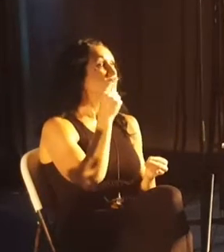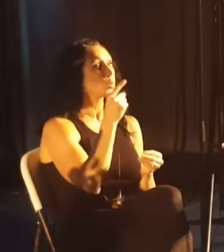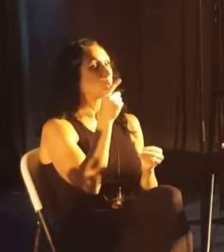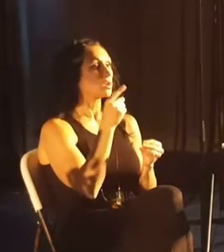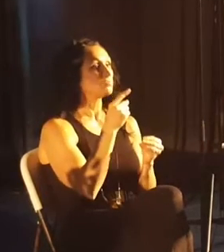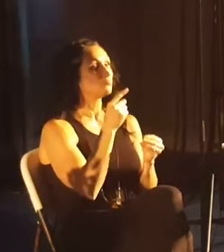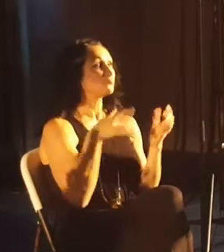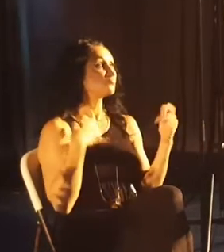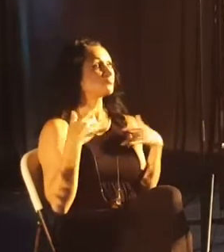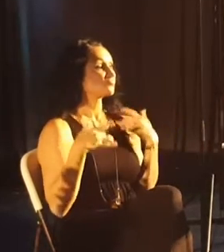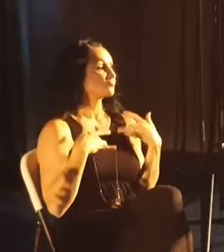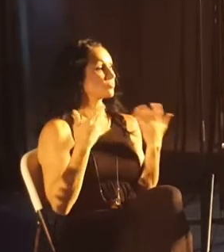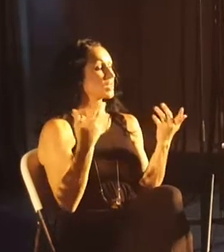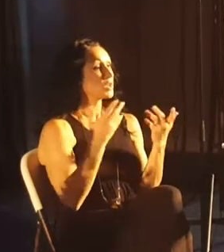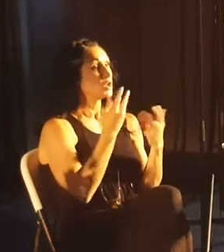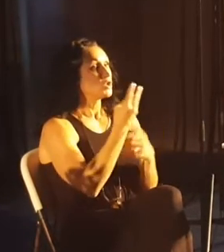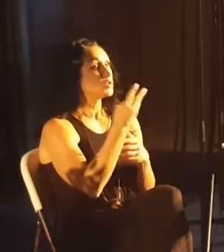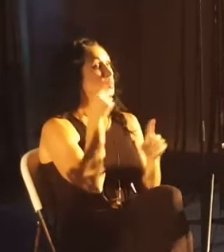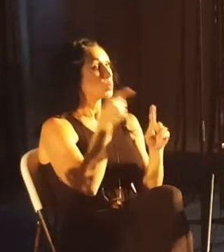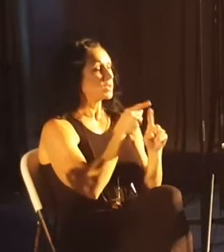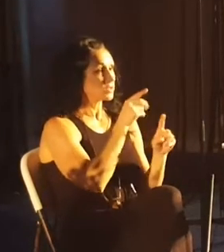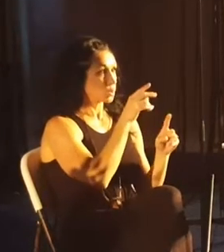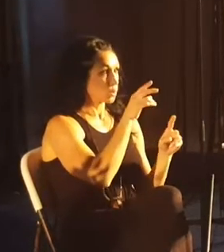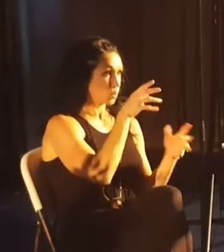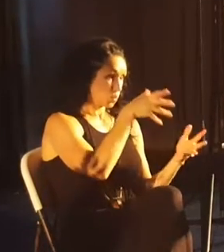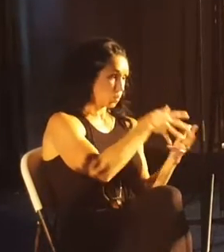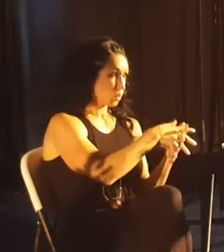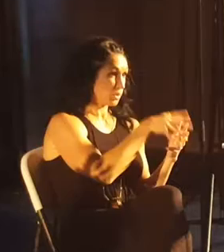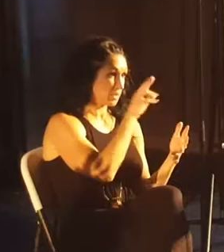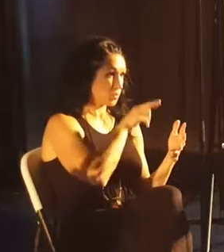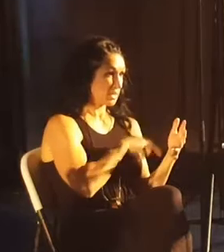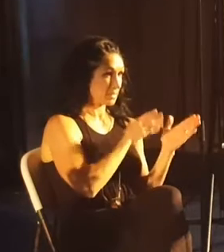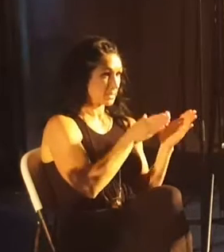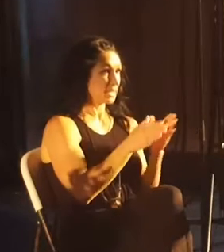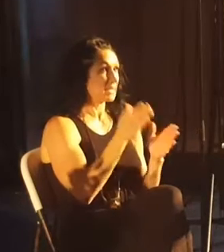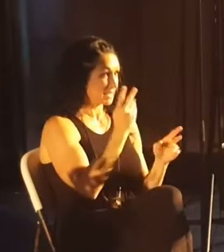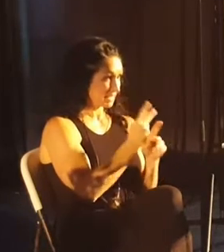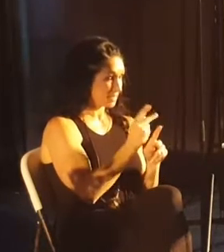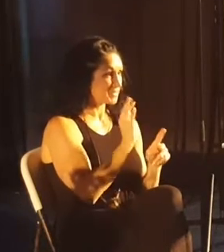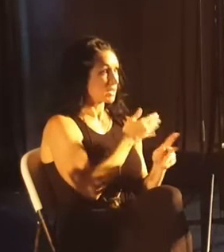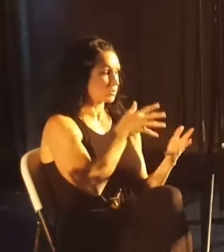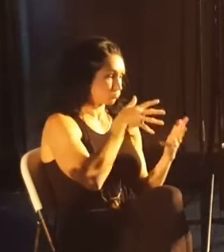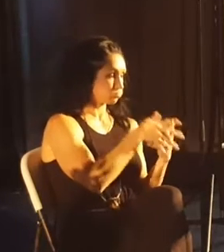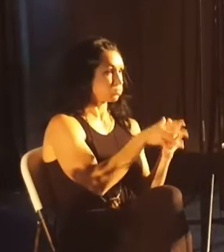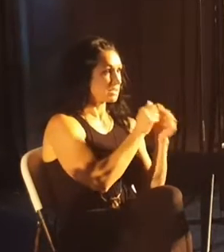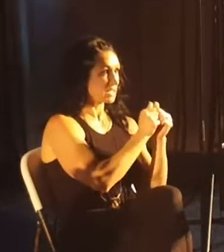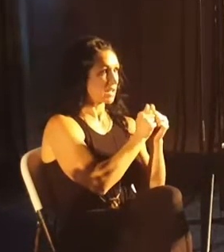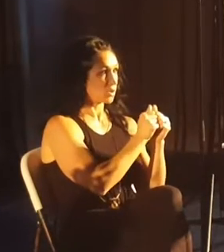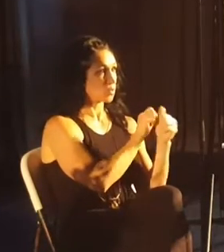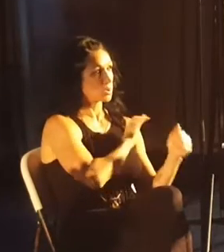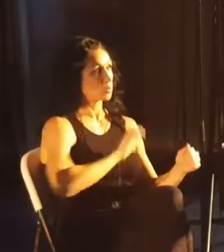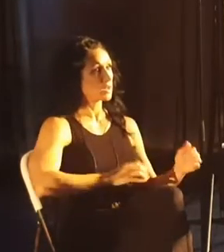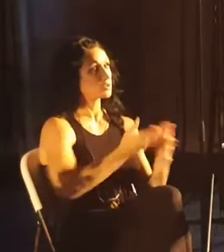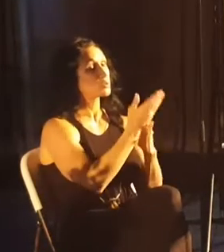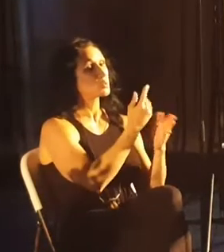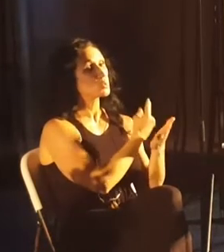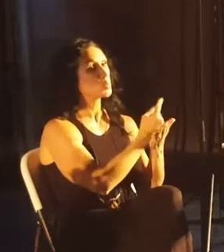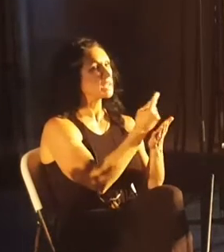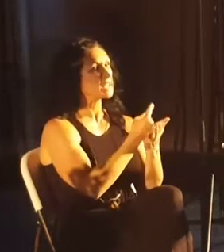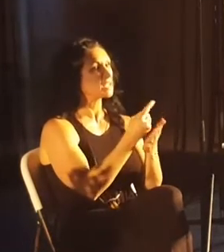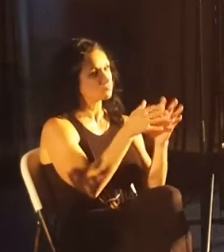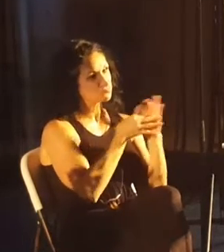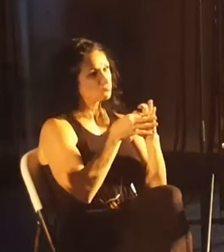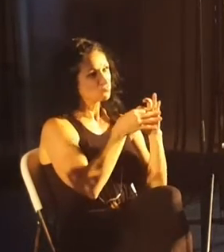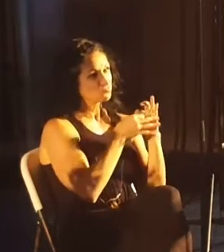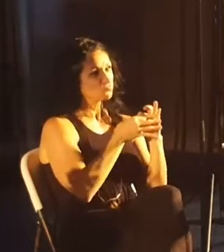We have something, two things really. One is called the Rooted Reading Plan, and it's something that keeps us rooted together in Christ throughout the week. It's just a daily